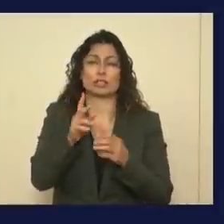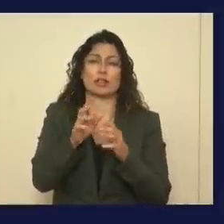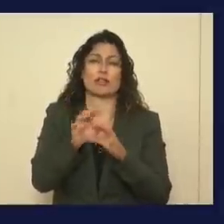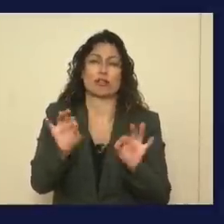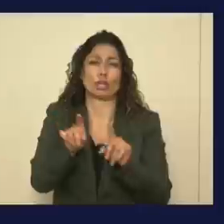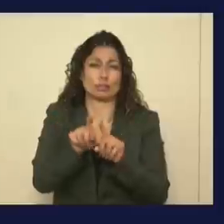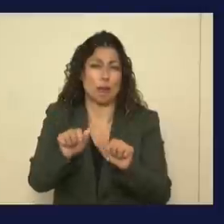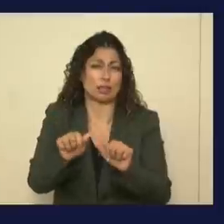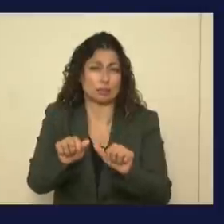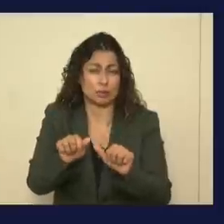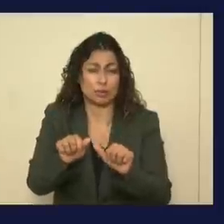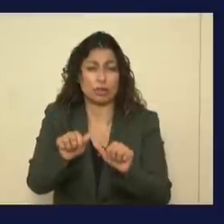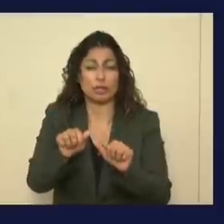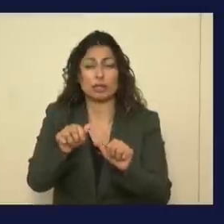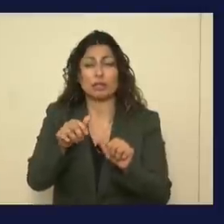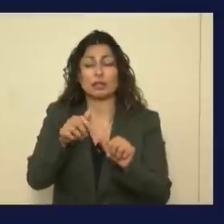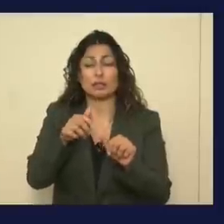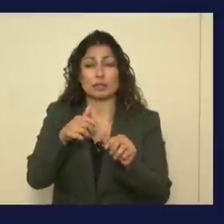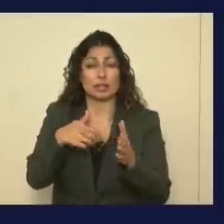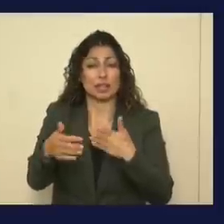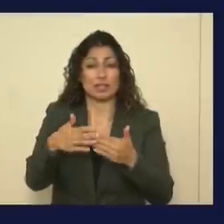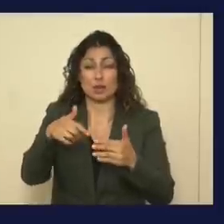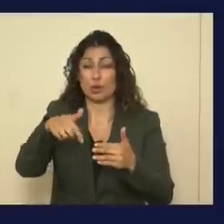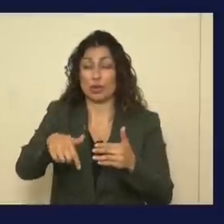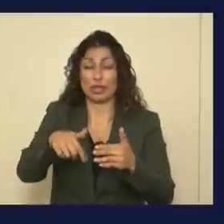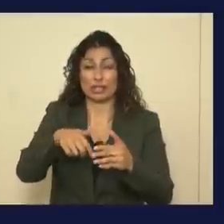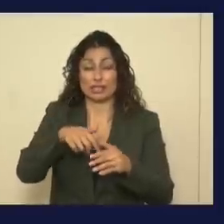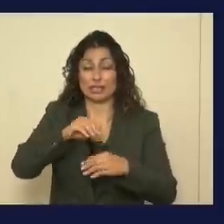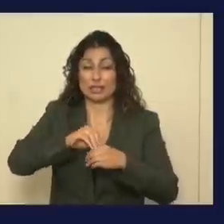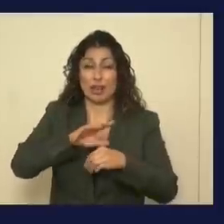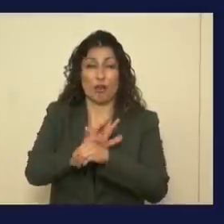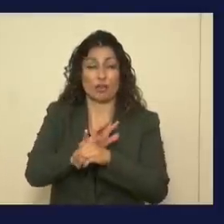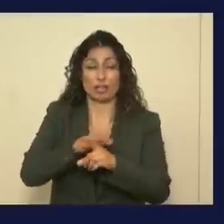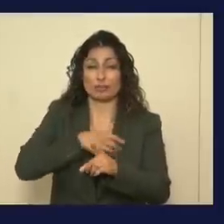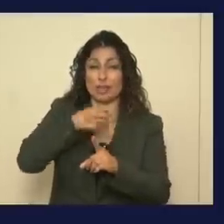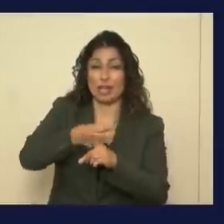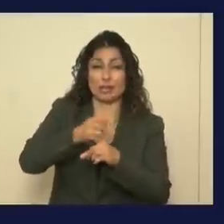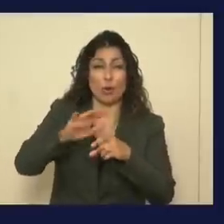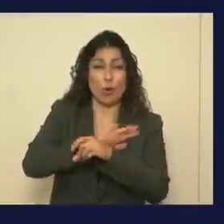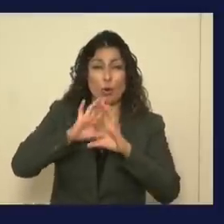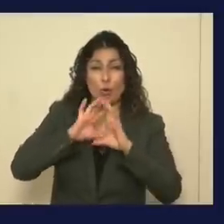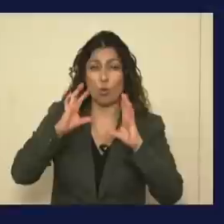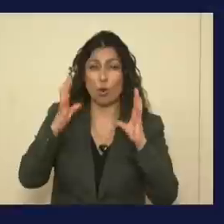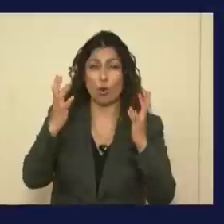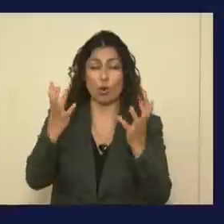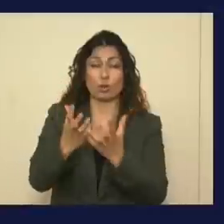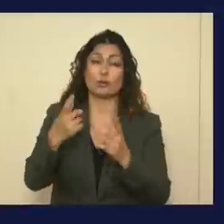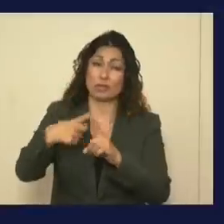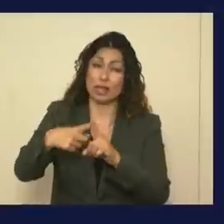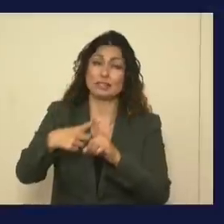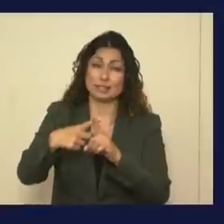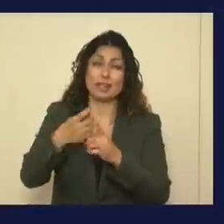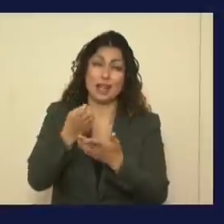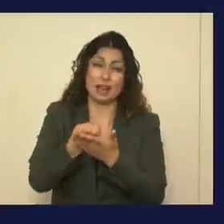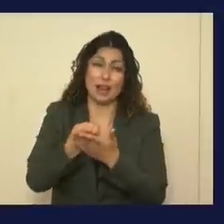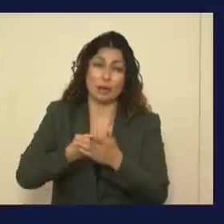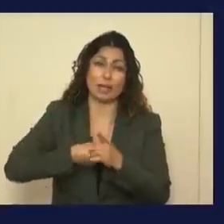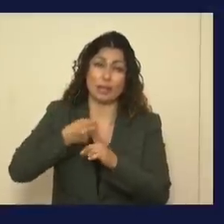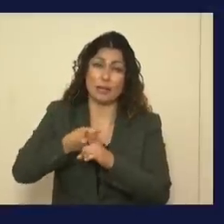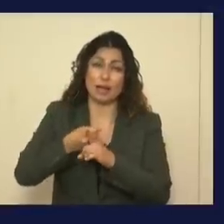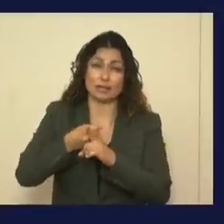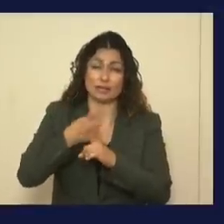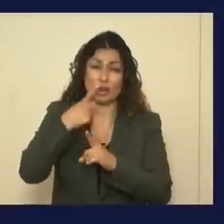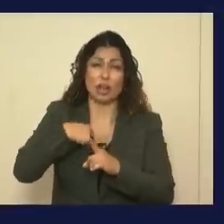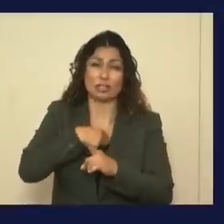possible given this worldwide pandemic and this economic crisis as a result. So I